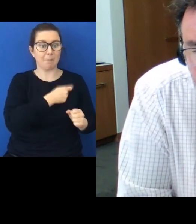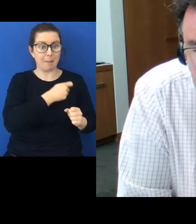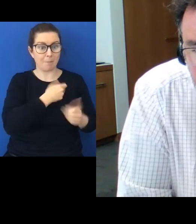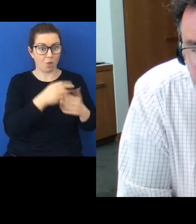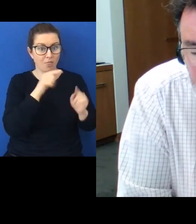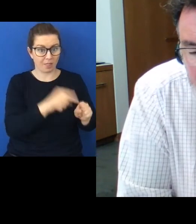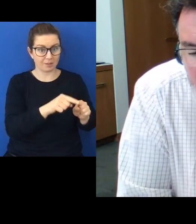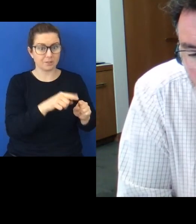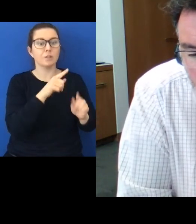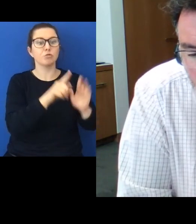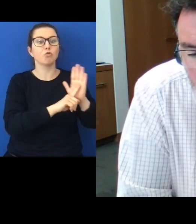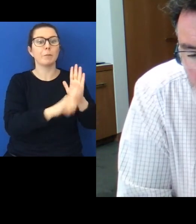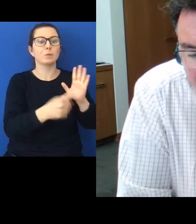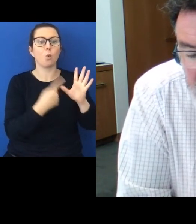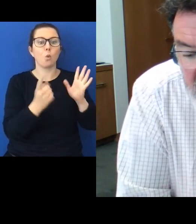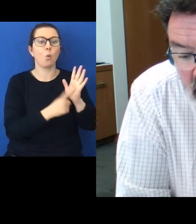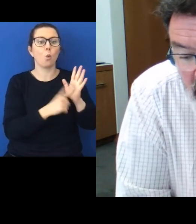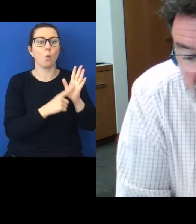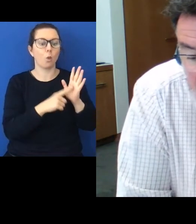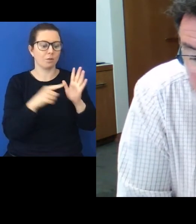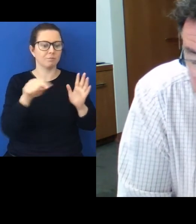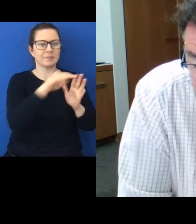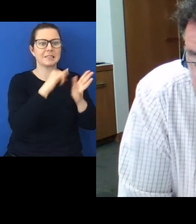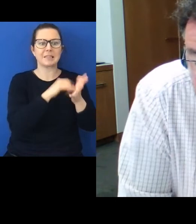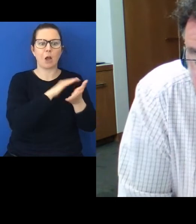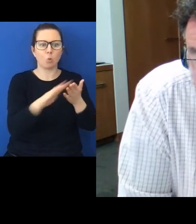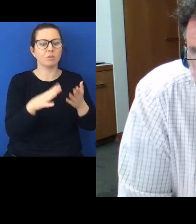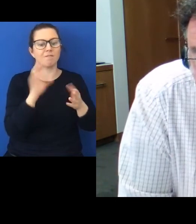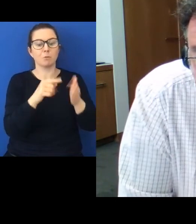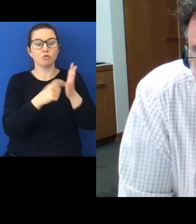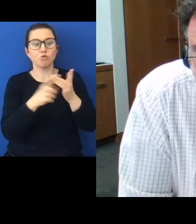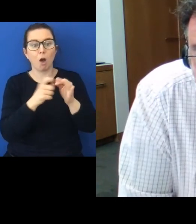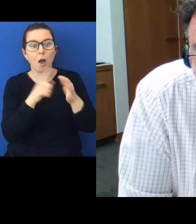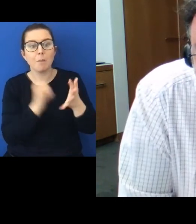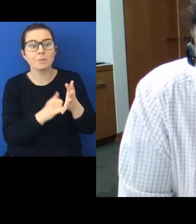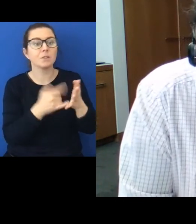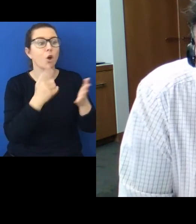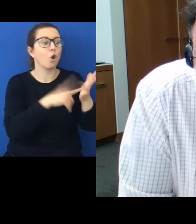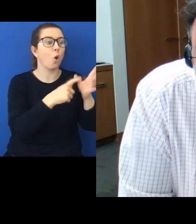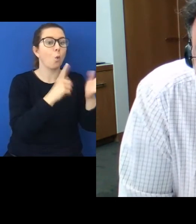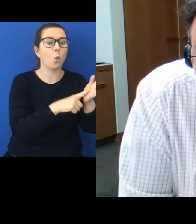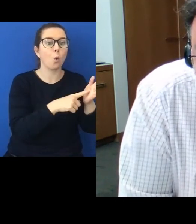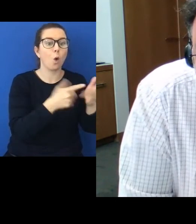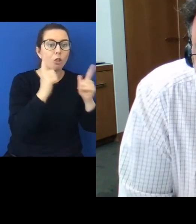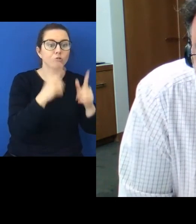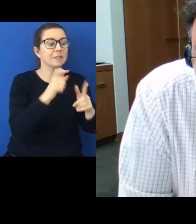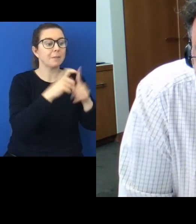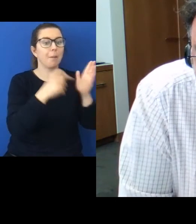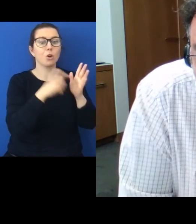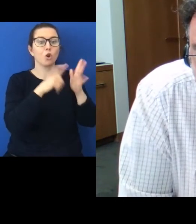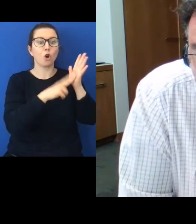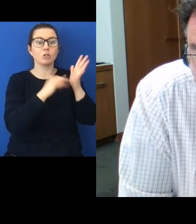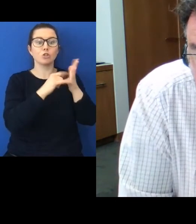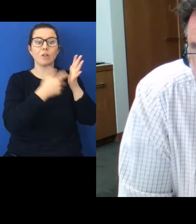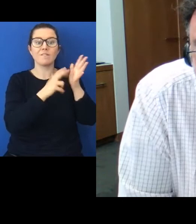representing all relevant stakeholders tribes local authorities Department of Conservation Fish and